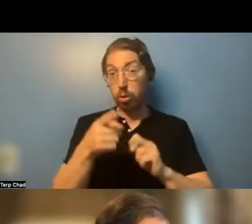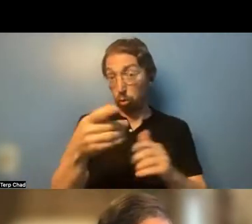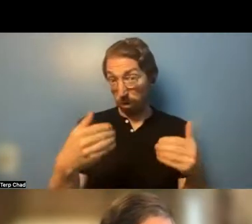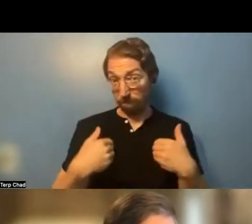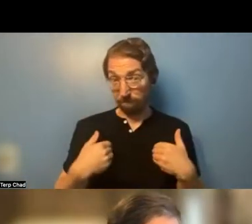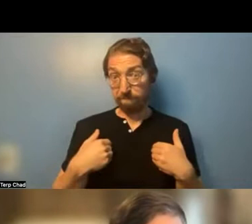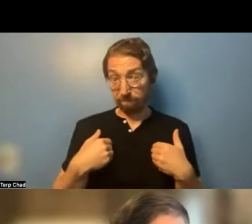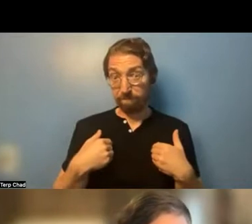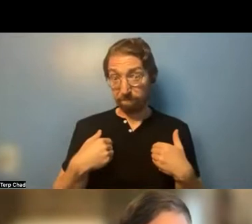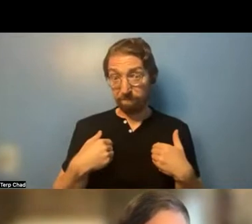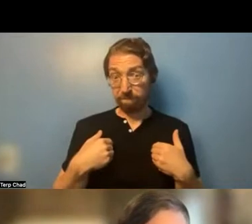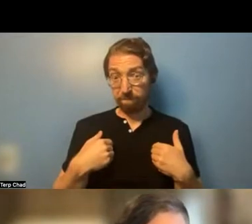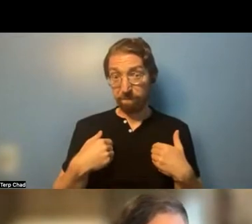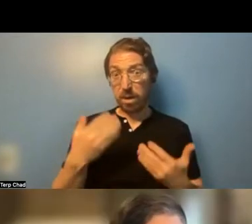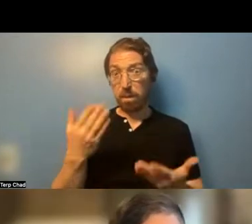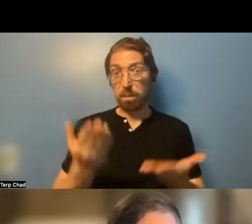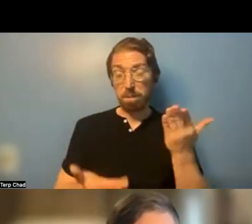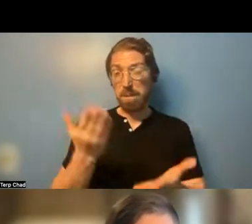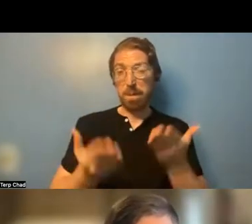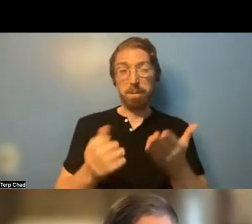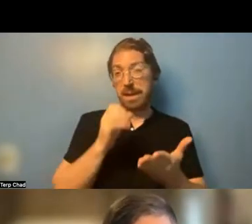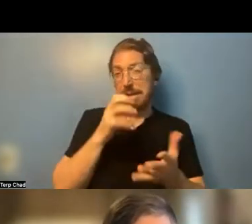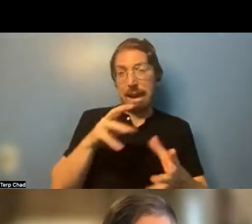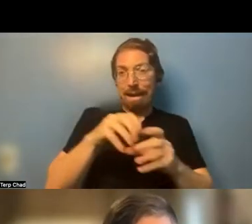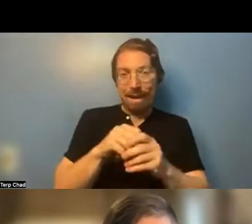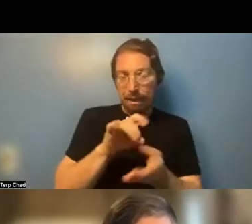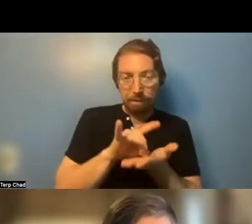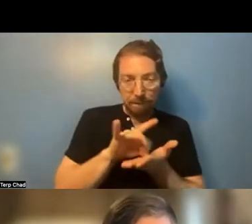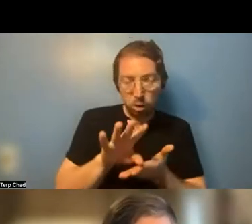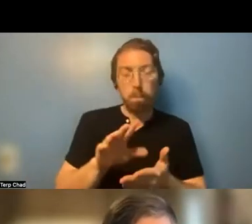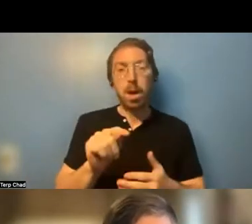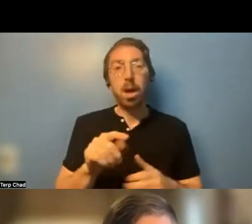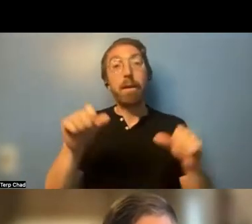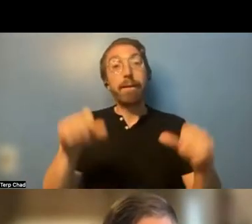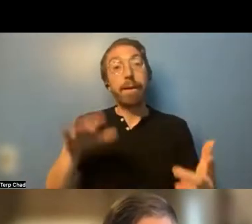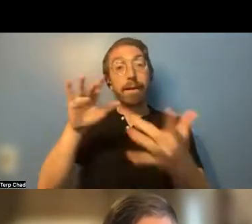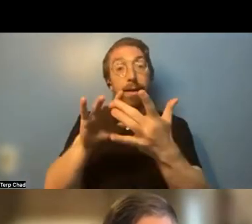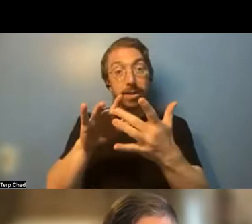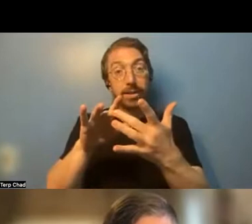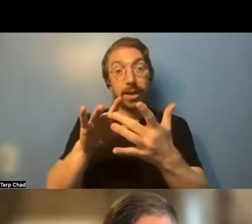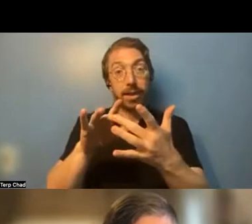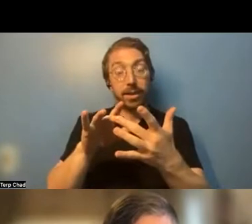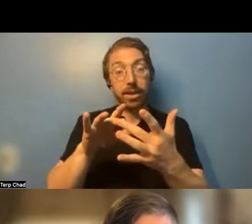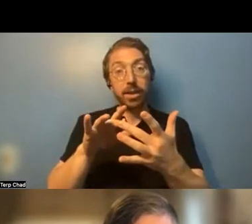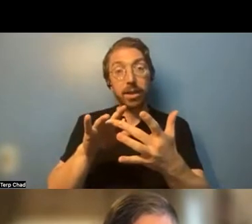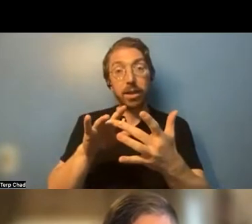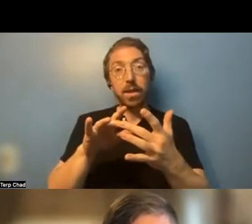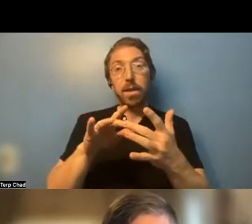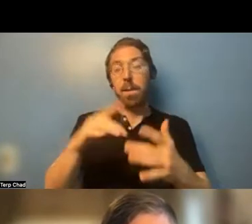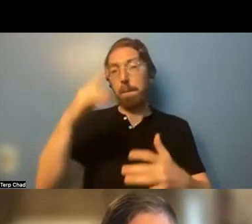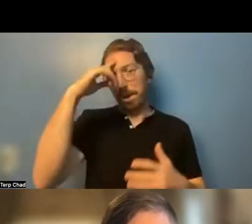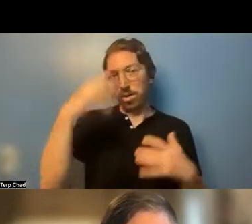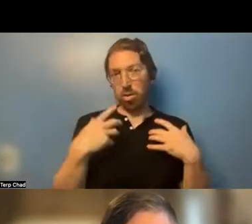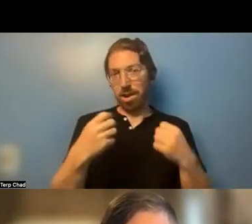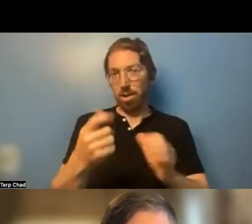fall outside the scope of eviction, you can contact mobilization for justice's mental health law project. I'm